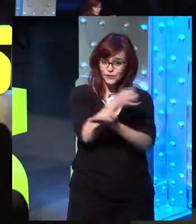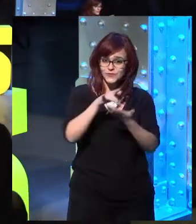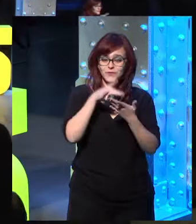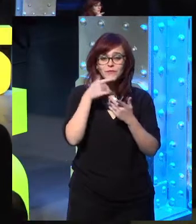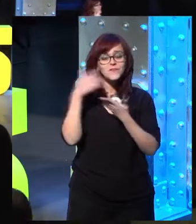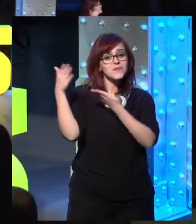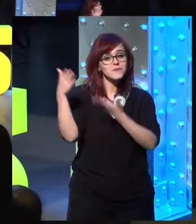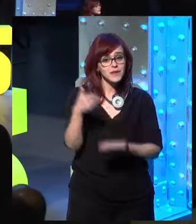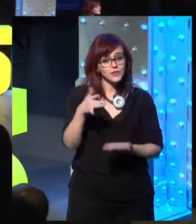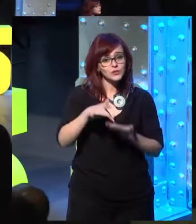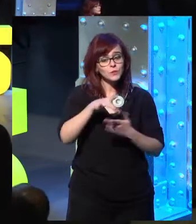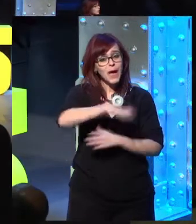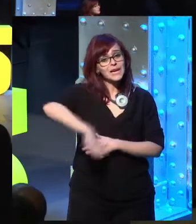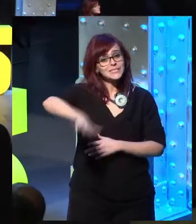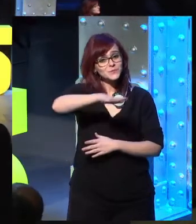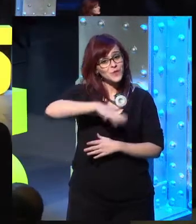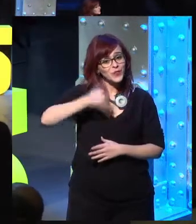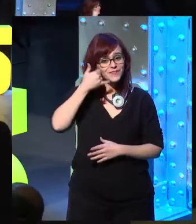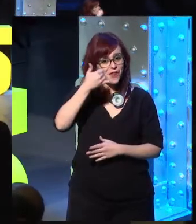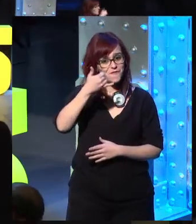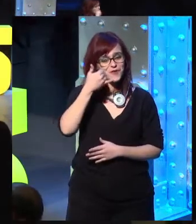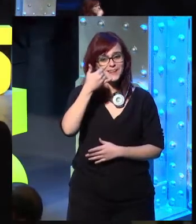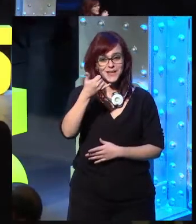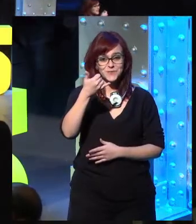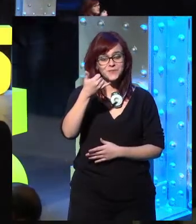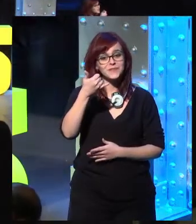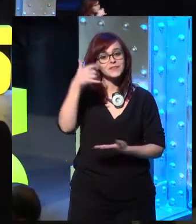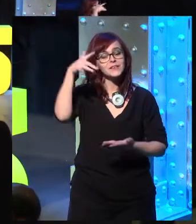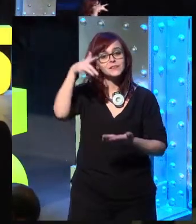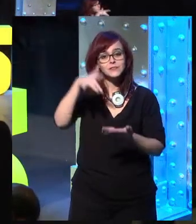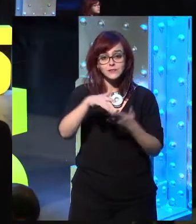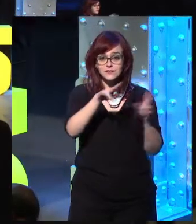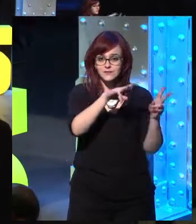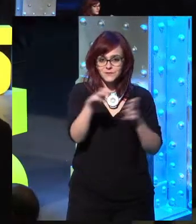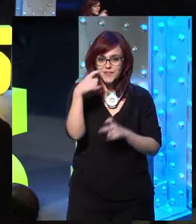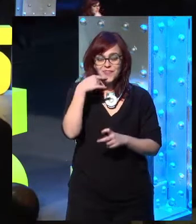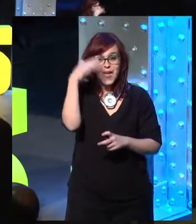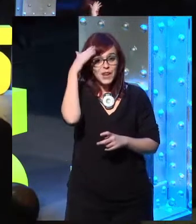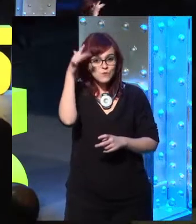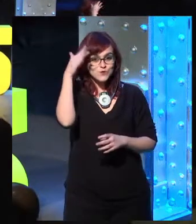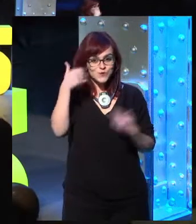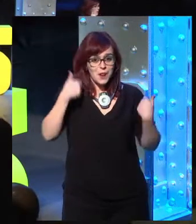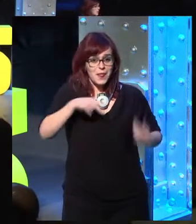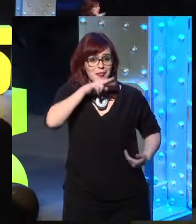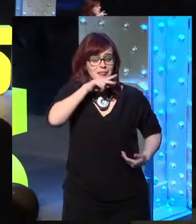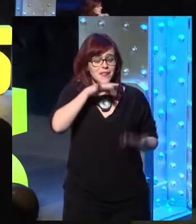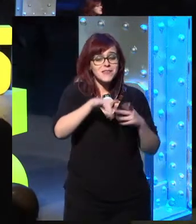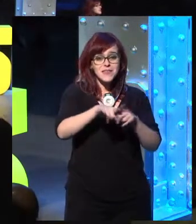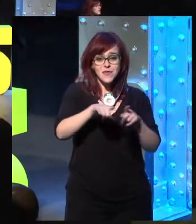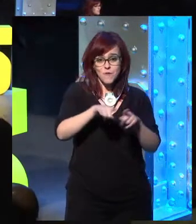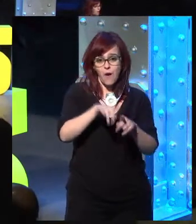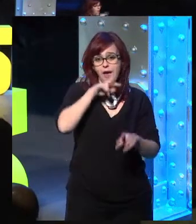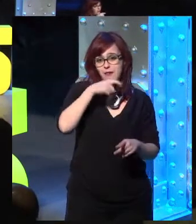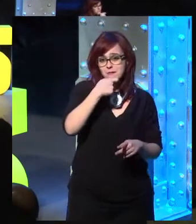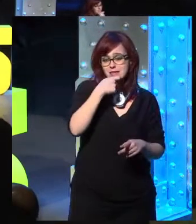Hello, everybody. Welcome to the Telephonica, well, to Telephonica Foundation.